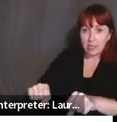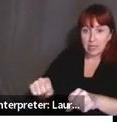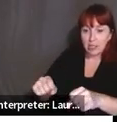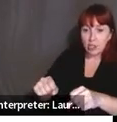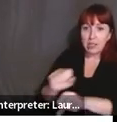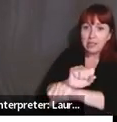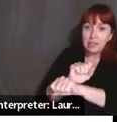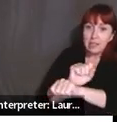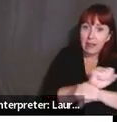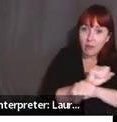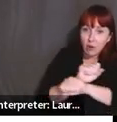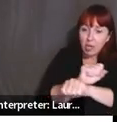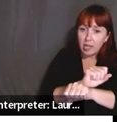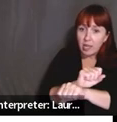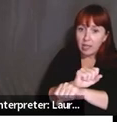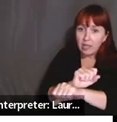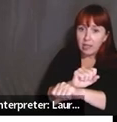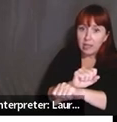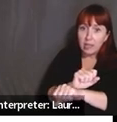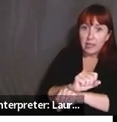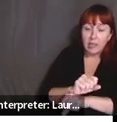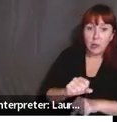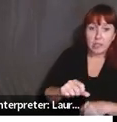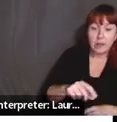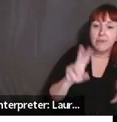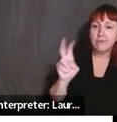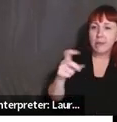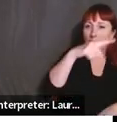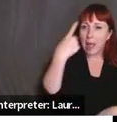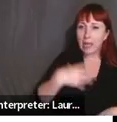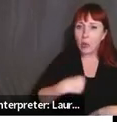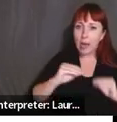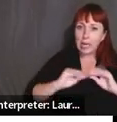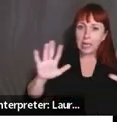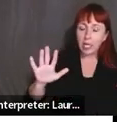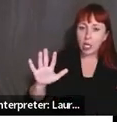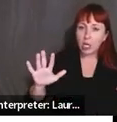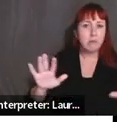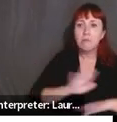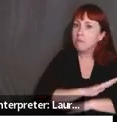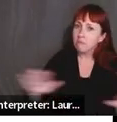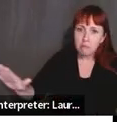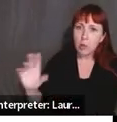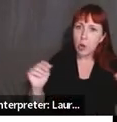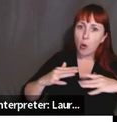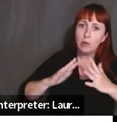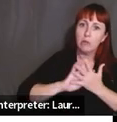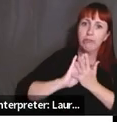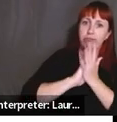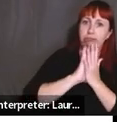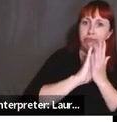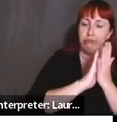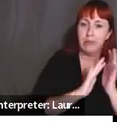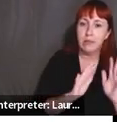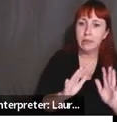slavery was not black and white. Let's name it. It's back to what, um, Kushana was saying. And